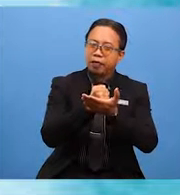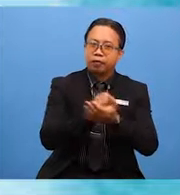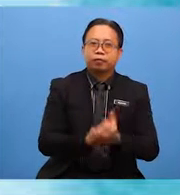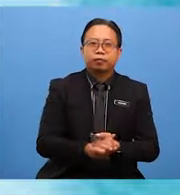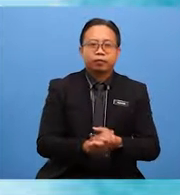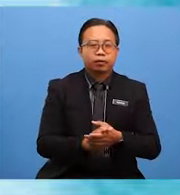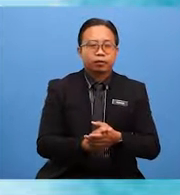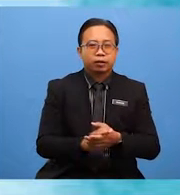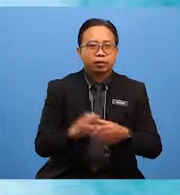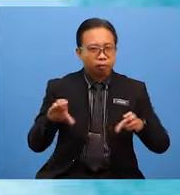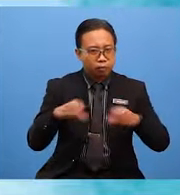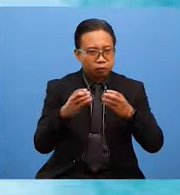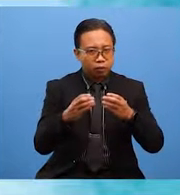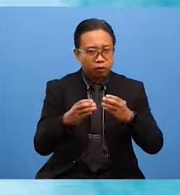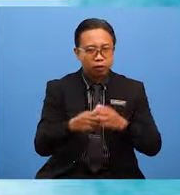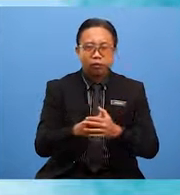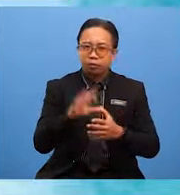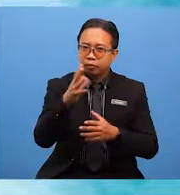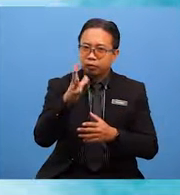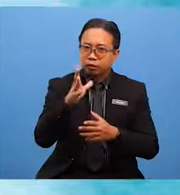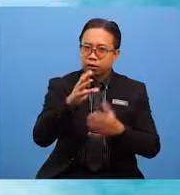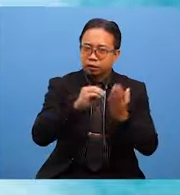15th March 2020.